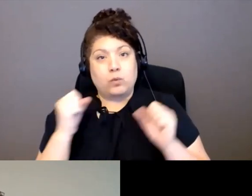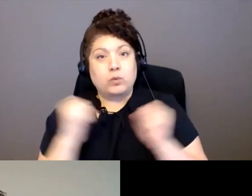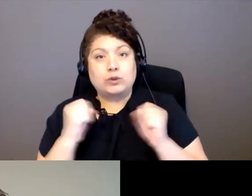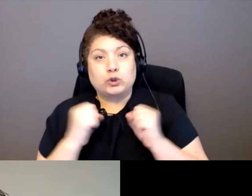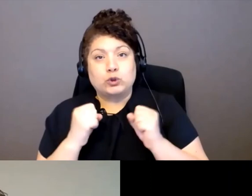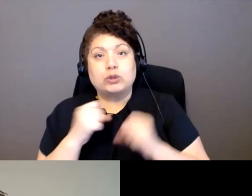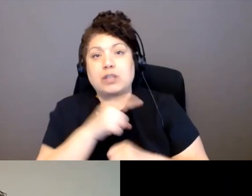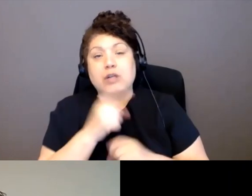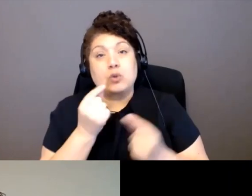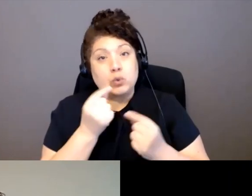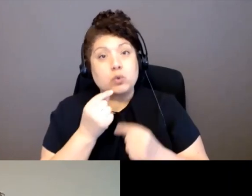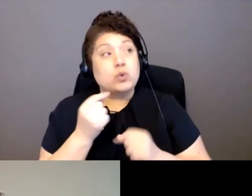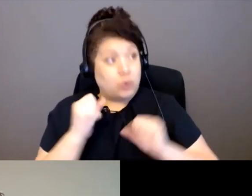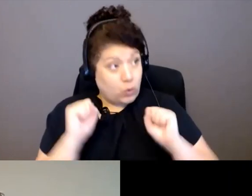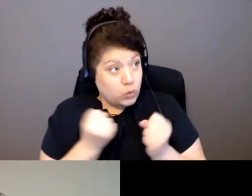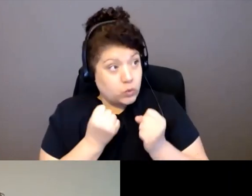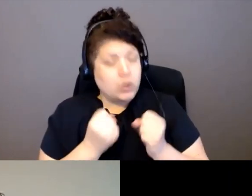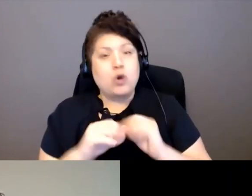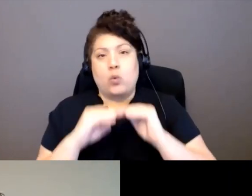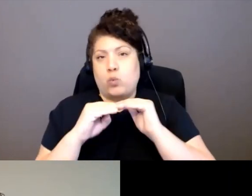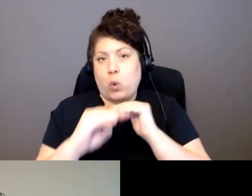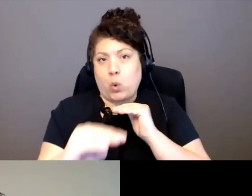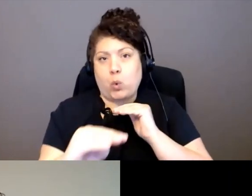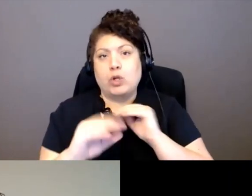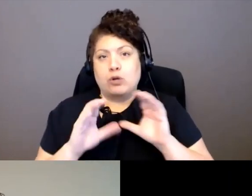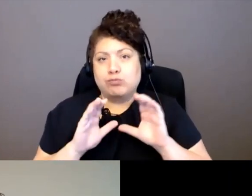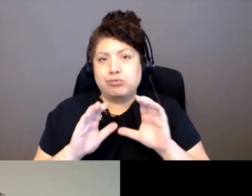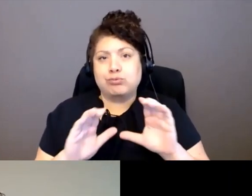to get those things delivered that they need.